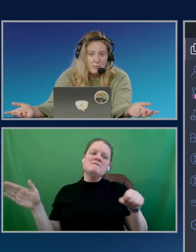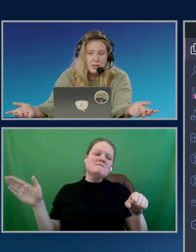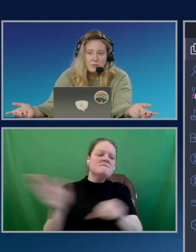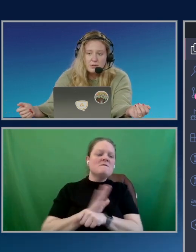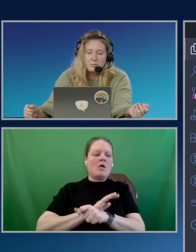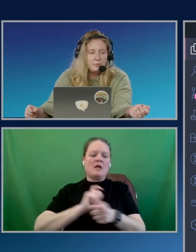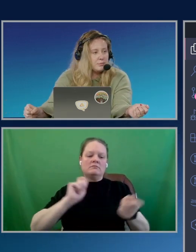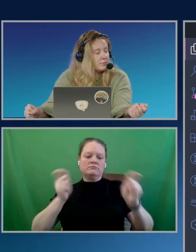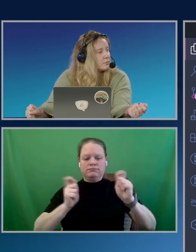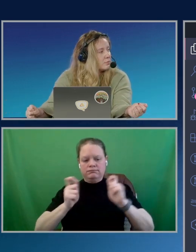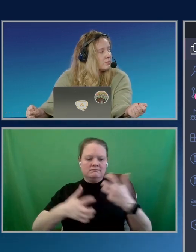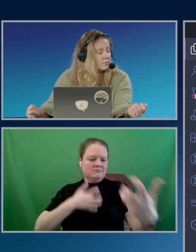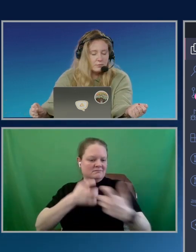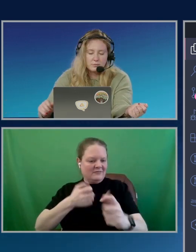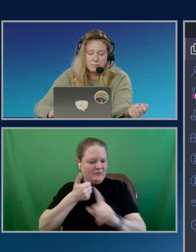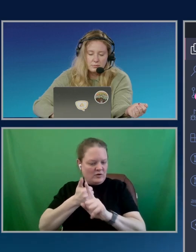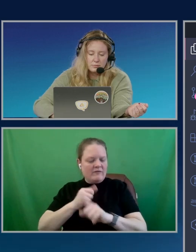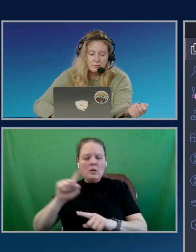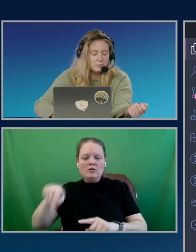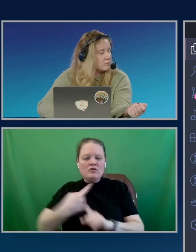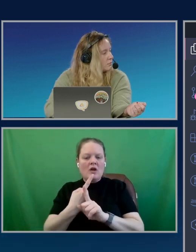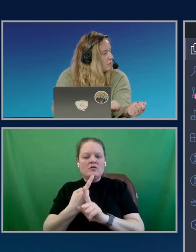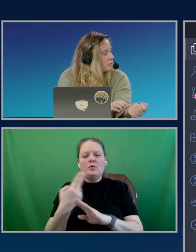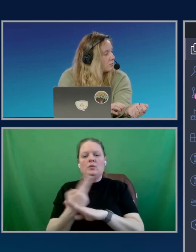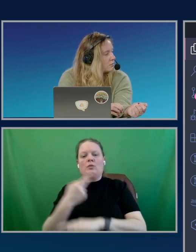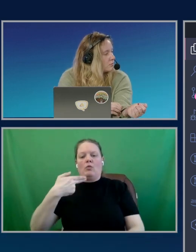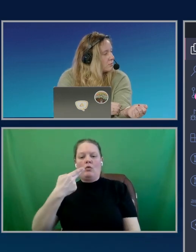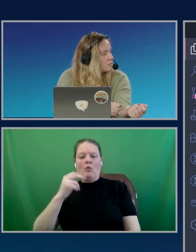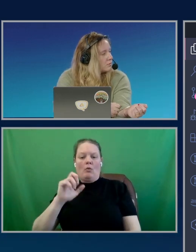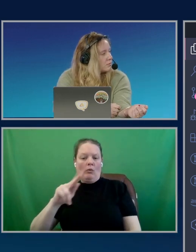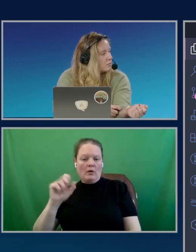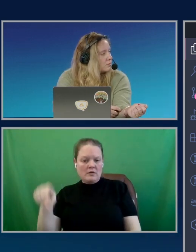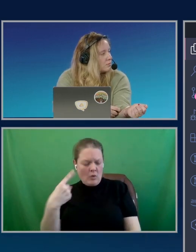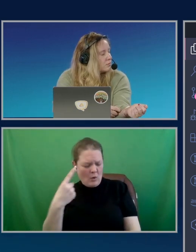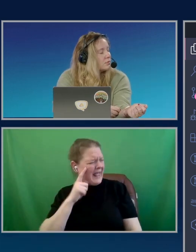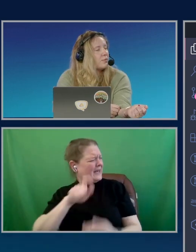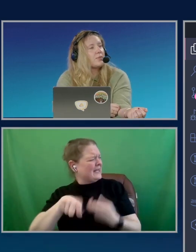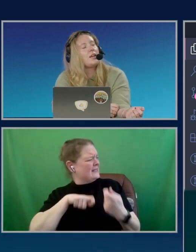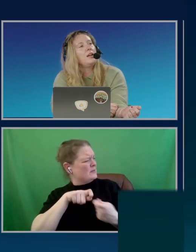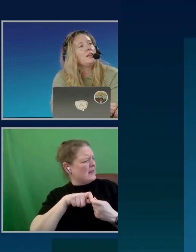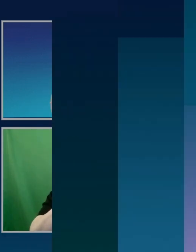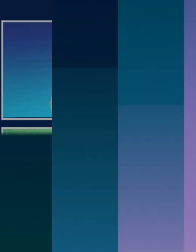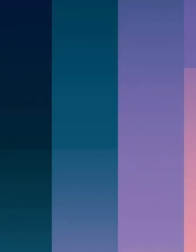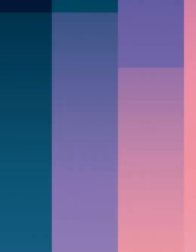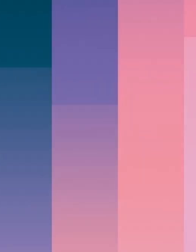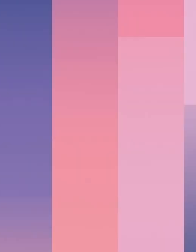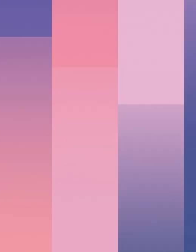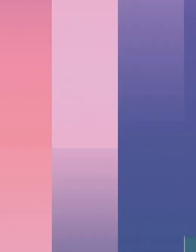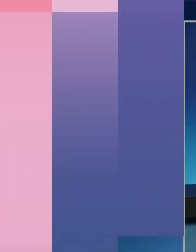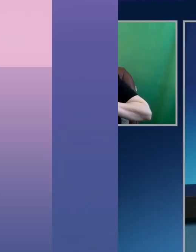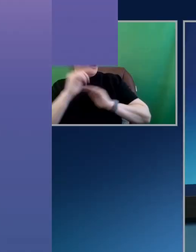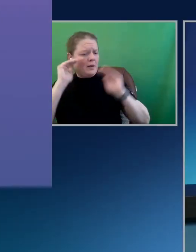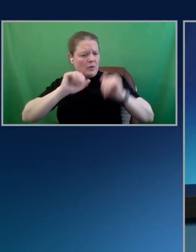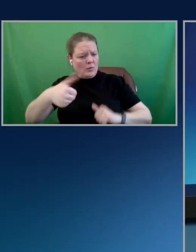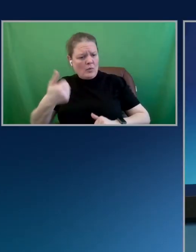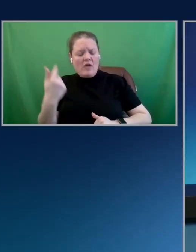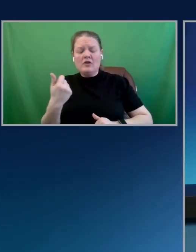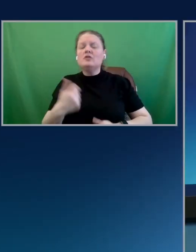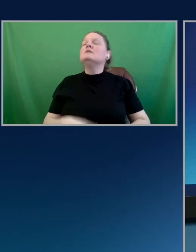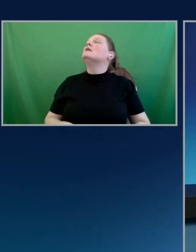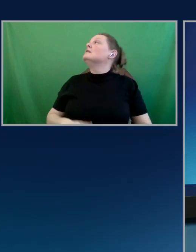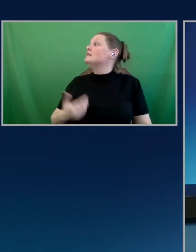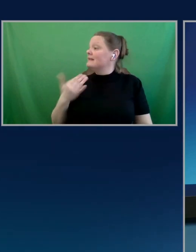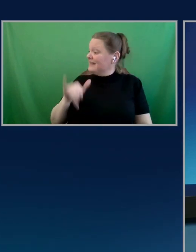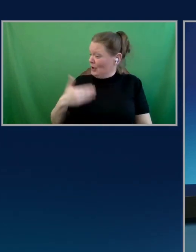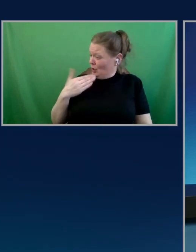the hooks by themselves. Is there any specific scenarios where you would choose one over the other? That's a good question. So I think if you